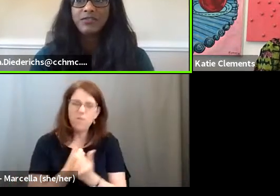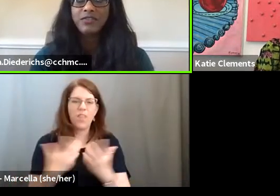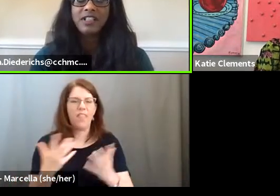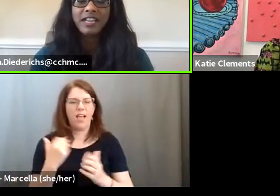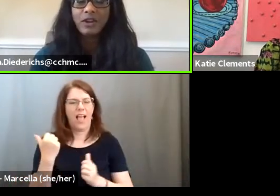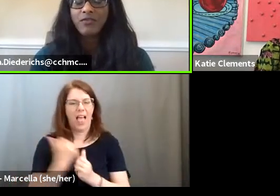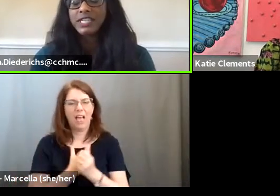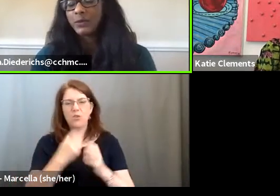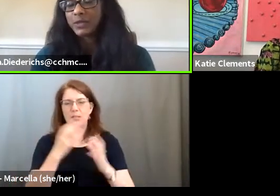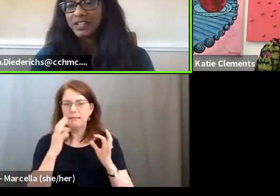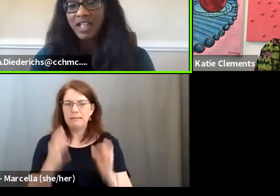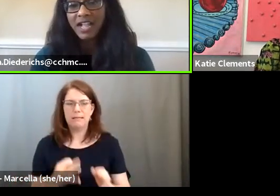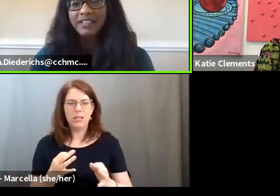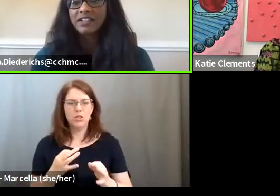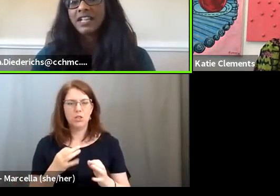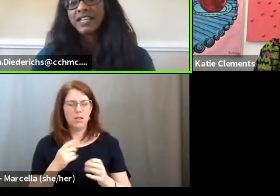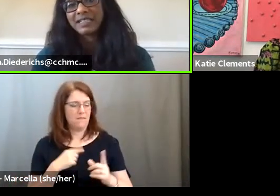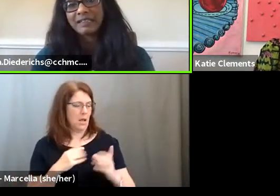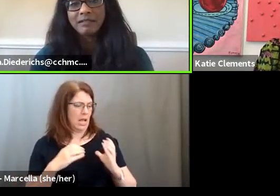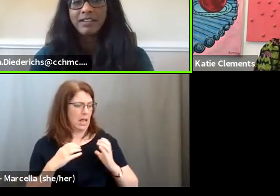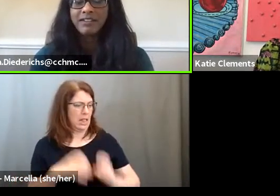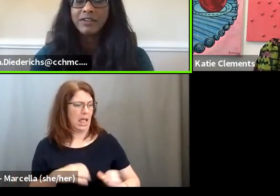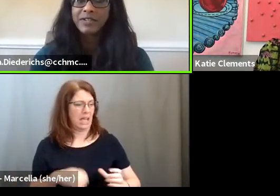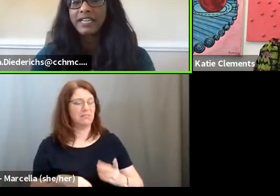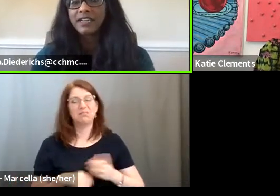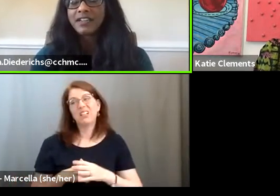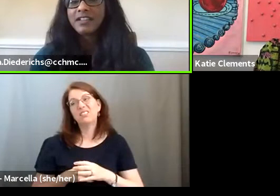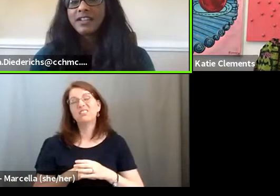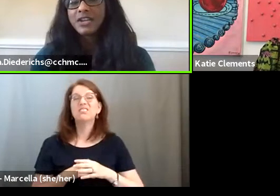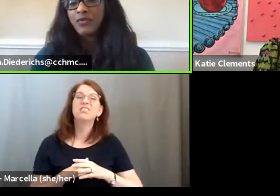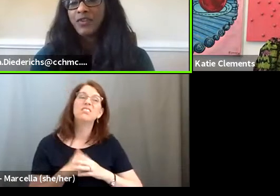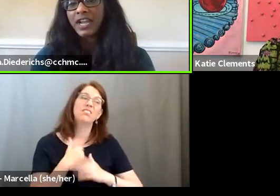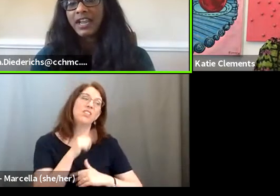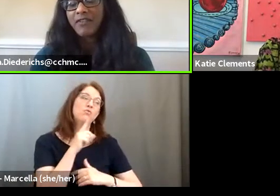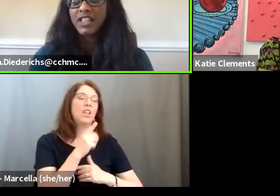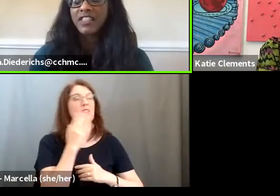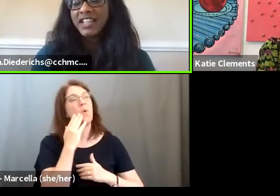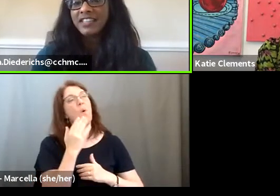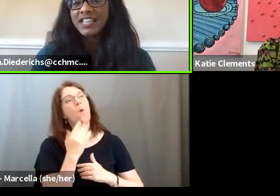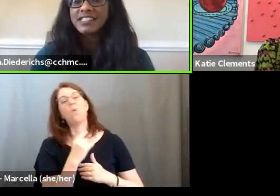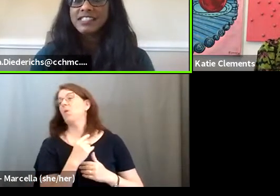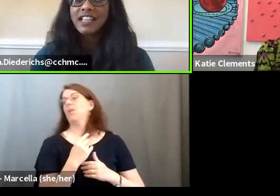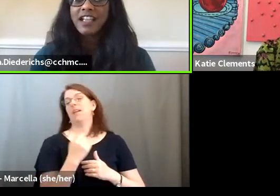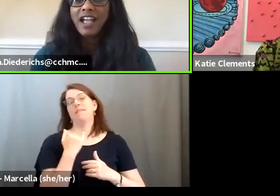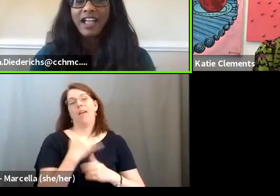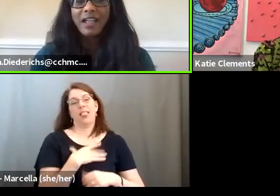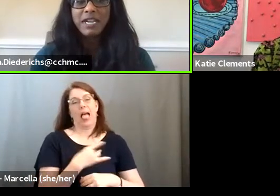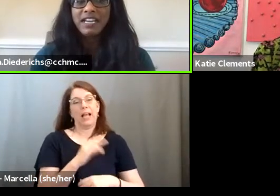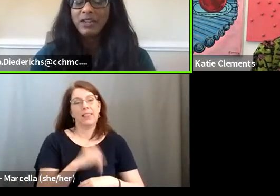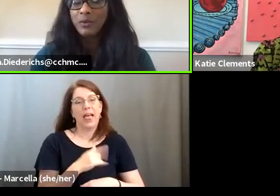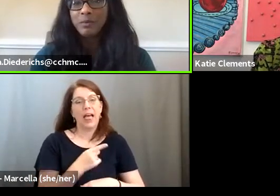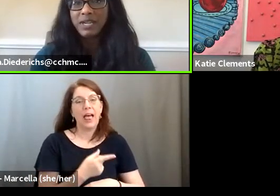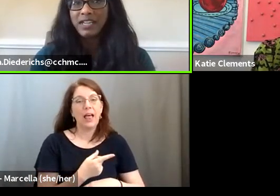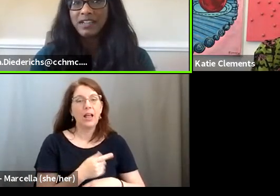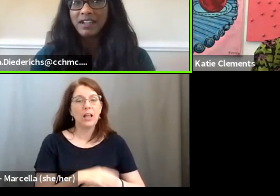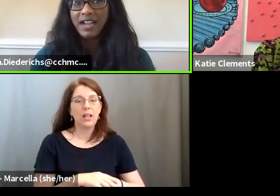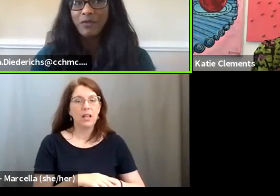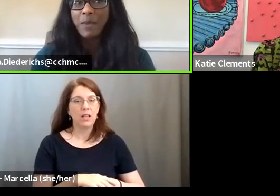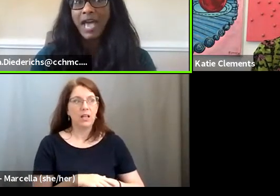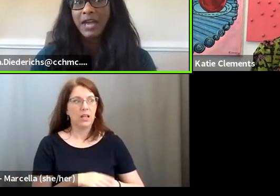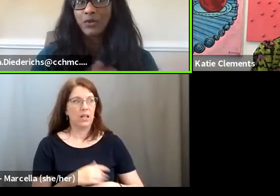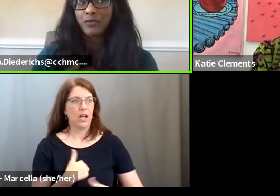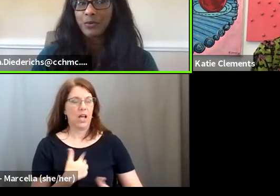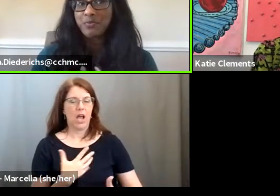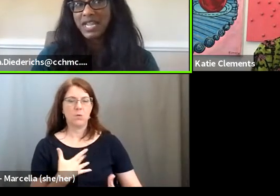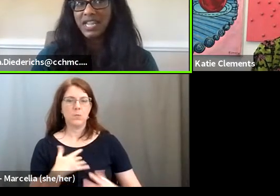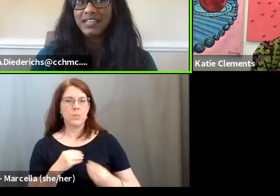decision, if a client, you know, if I'm dealing with a client and the client's like, Oh, you know, I don't really know if I, if I like this, I mean, it would be kind